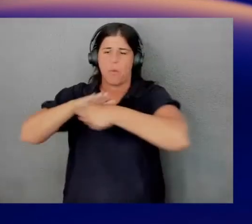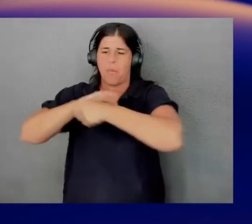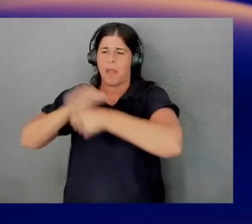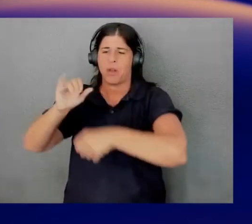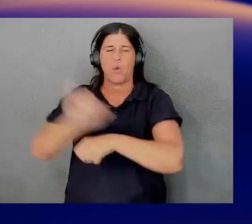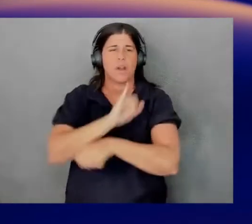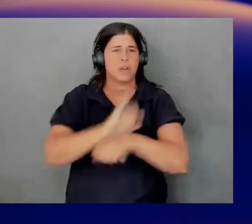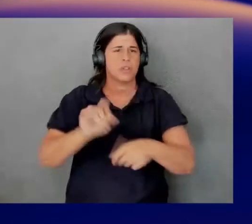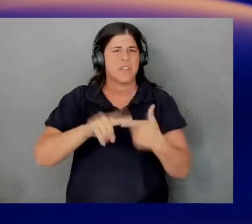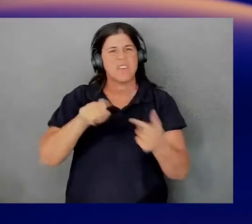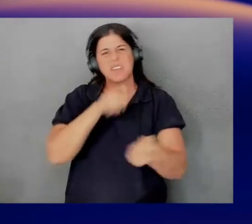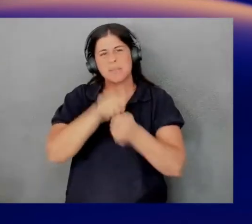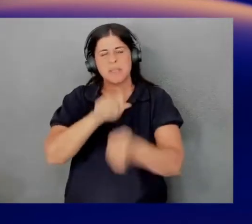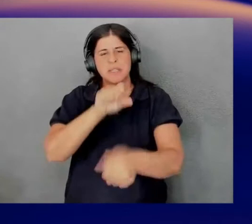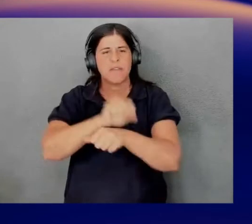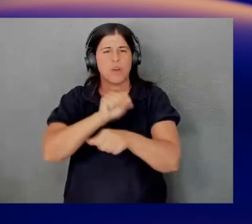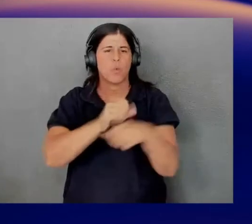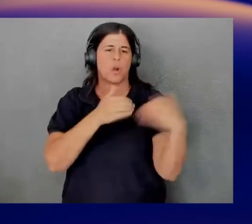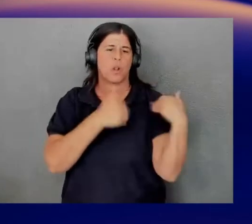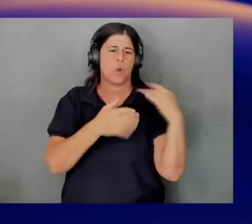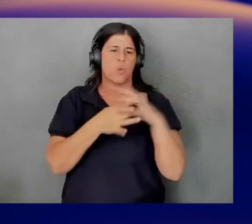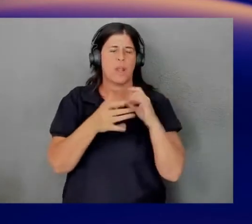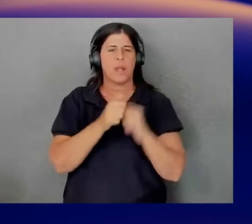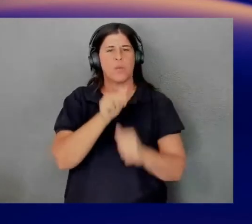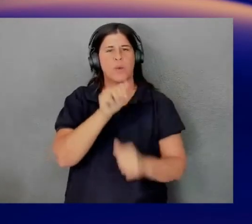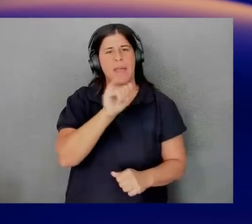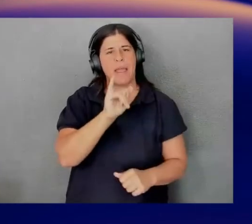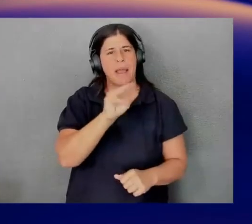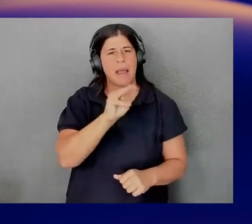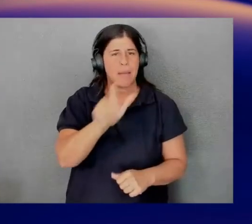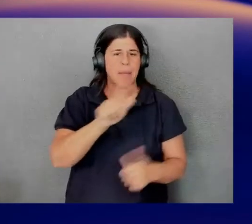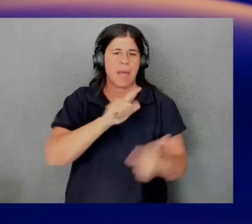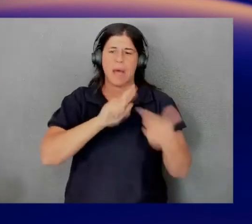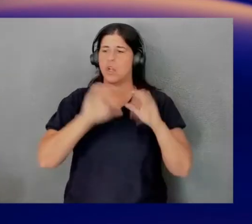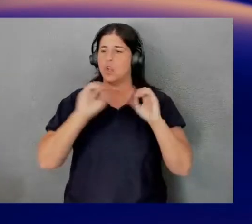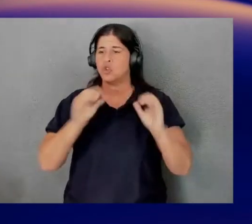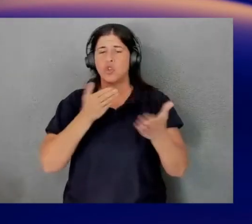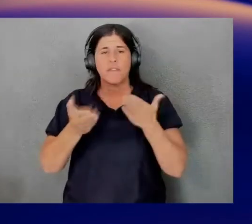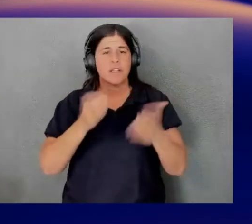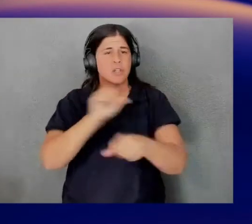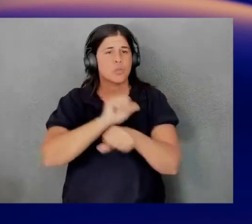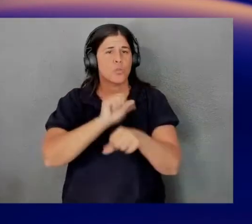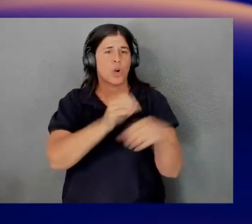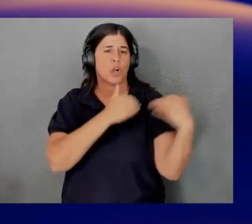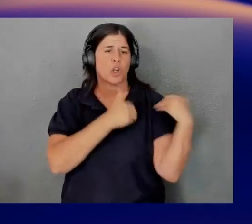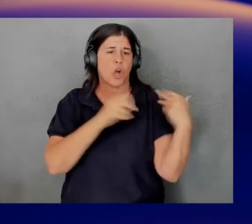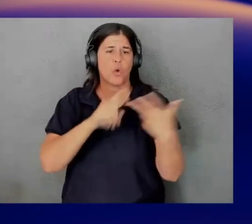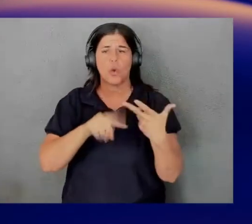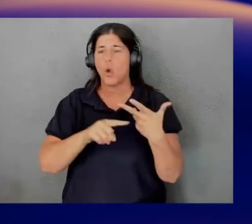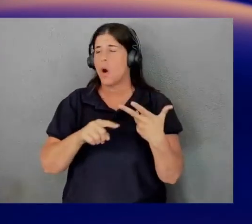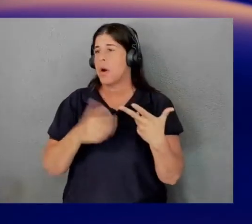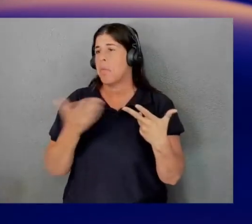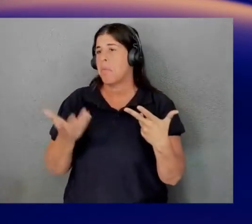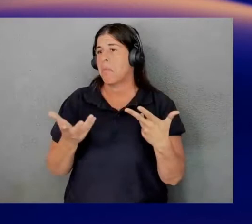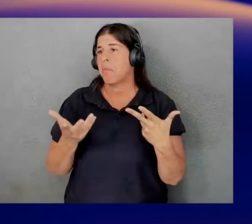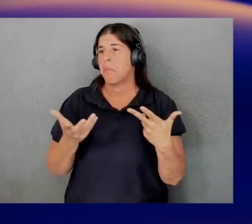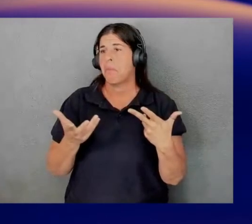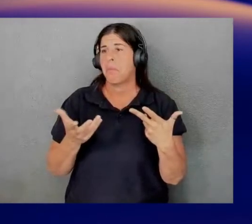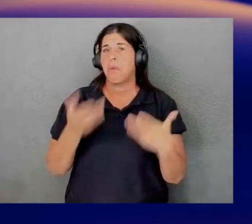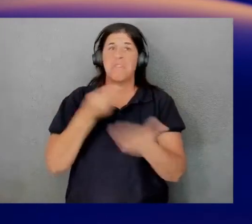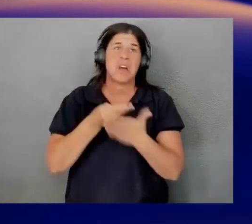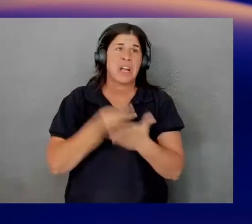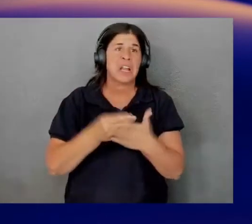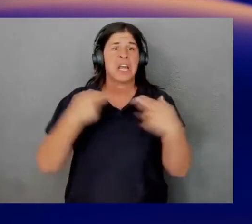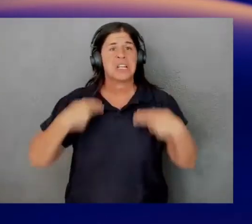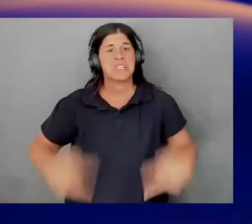specific workload related to AIML, or if you have a serverless workload, or even for the industry, like finance, healthcare, you could